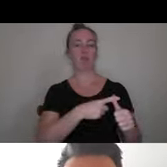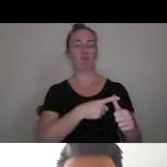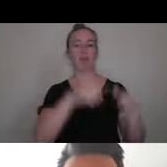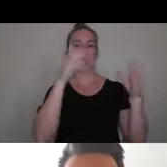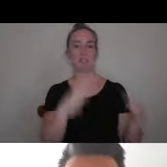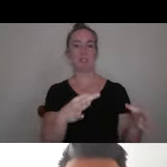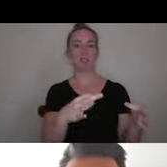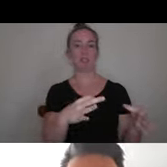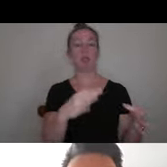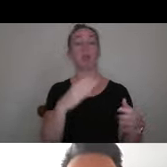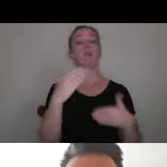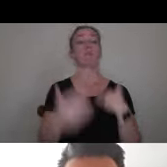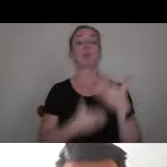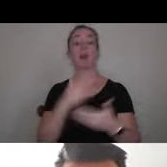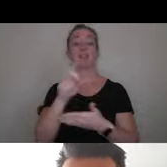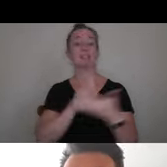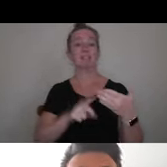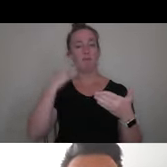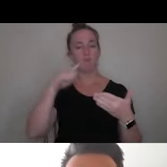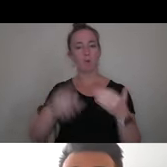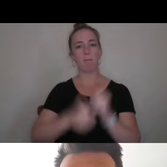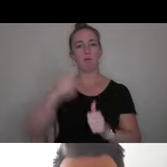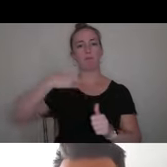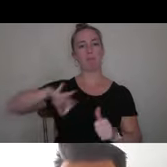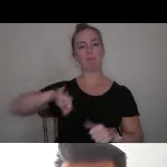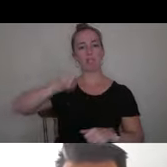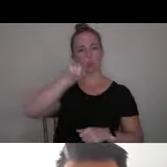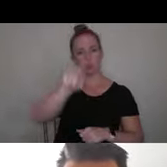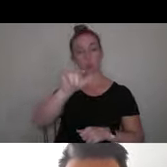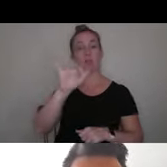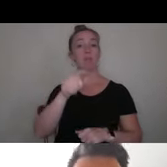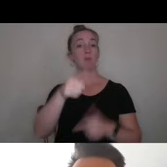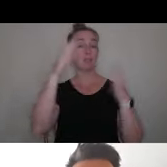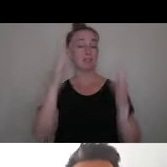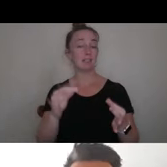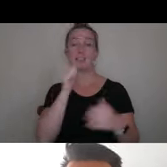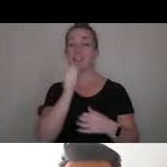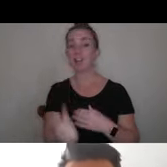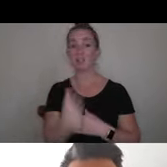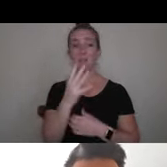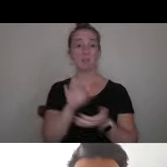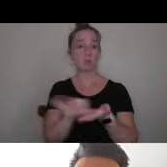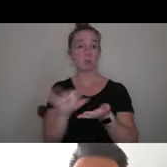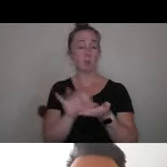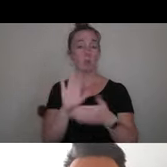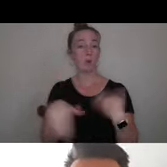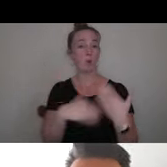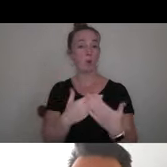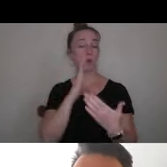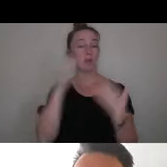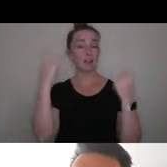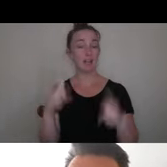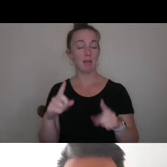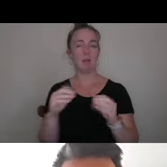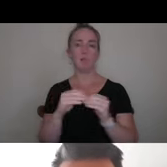to be of the greatest benefit to you. If you choose not to submit scores, all that's going to happen is we're going to put more